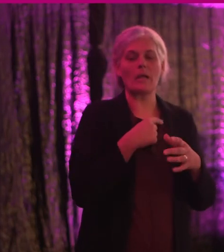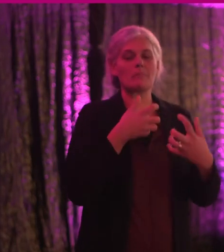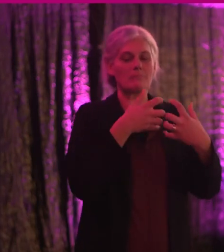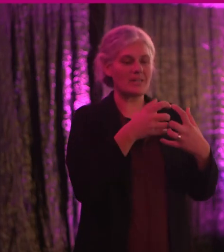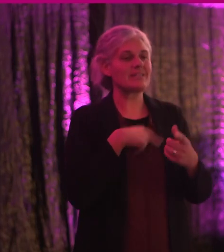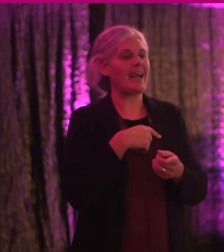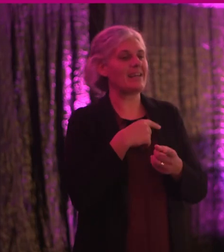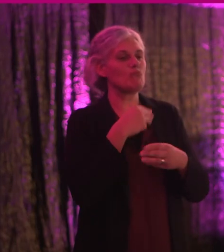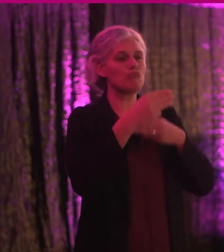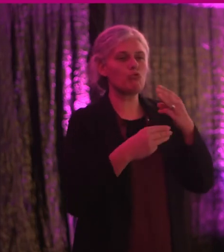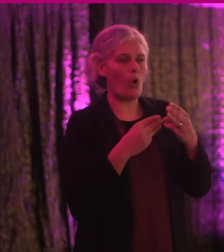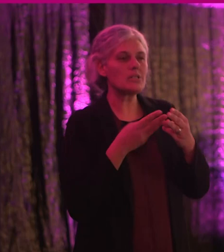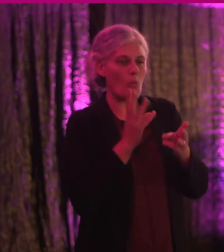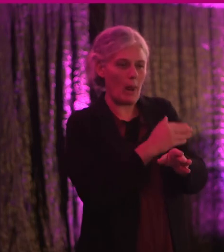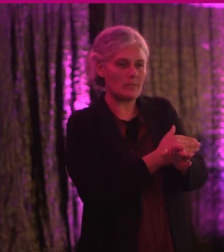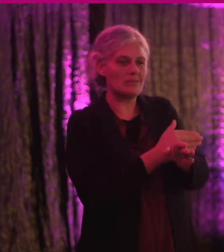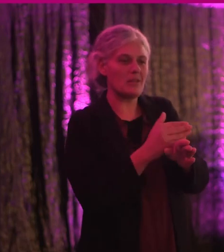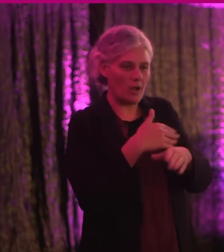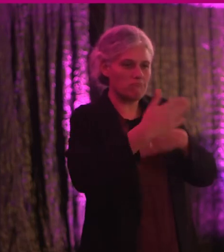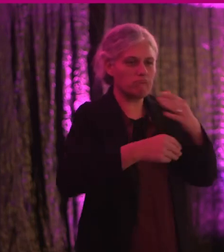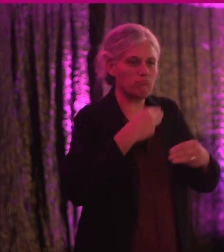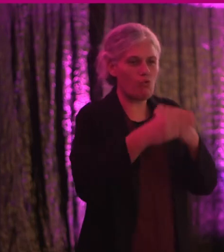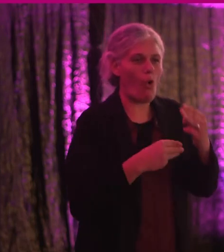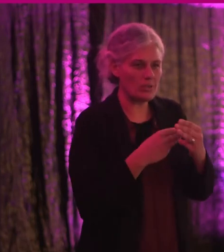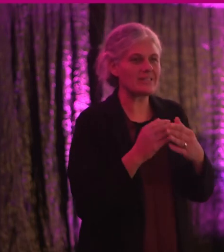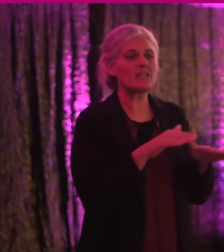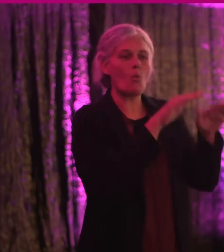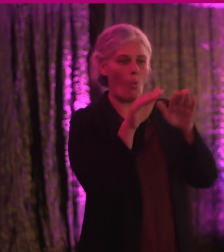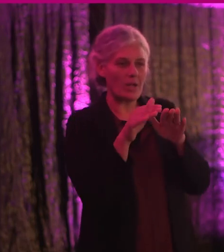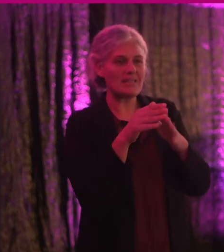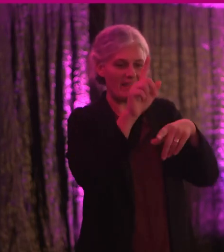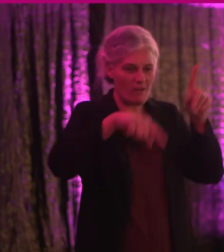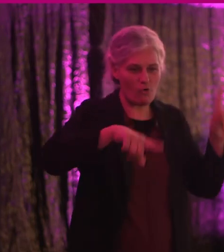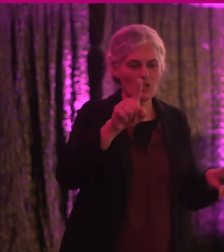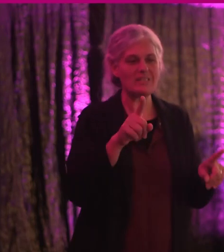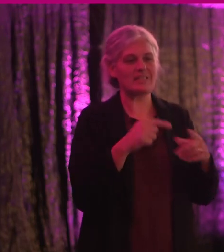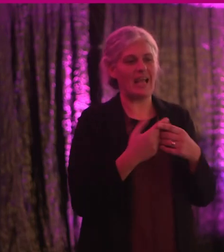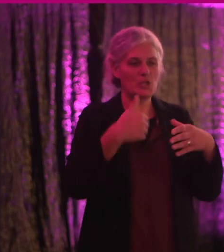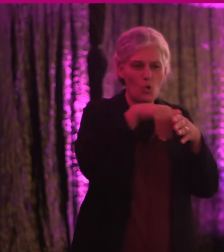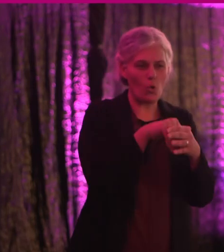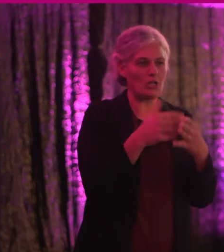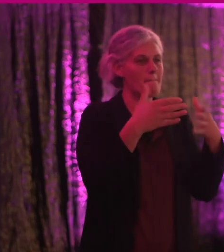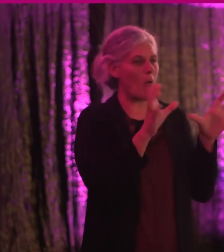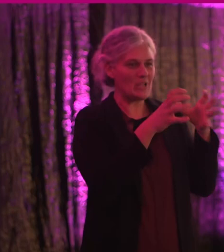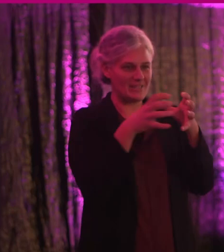5 process becomes a driver of equality, diversity and inclusion agendas in the public sector.